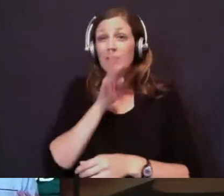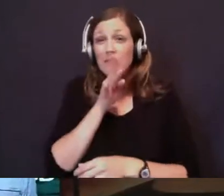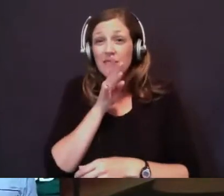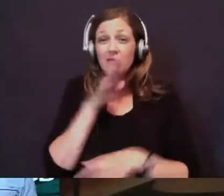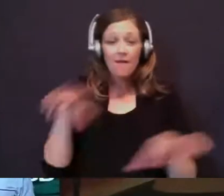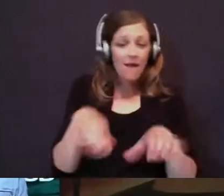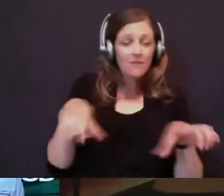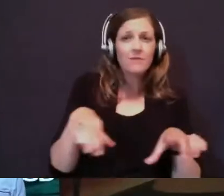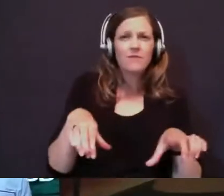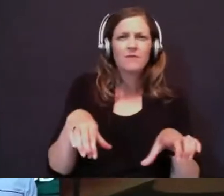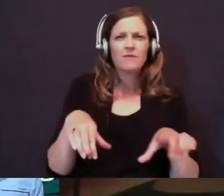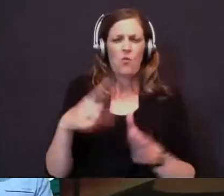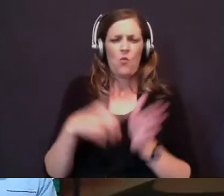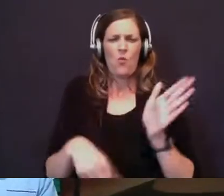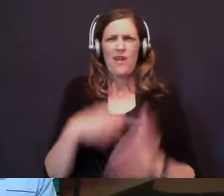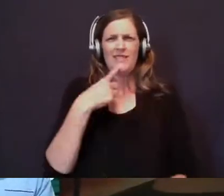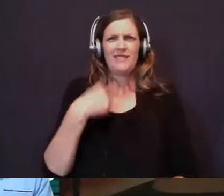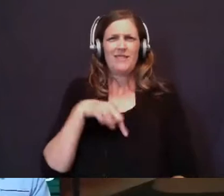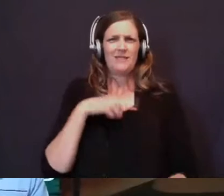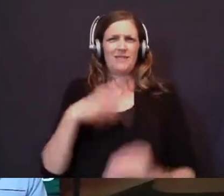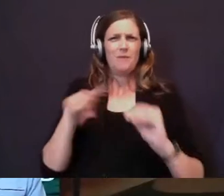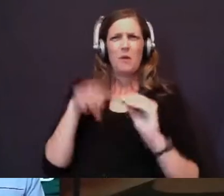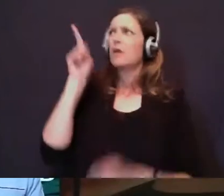and what that tells us about who God is.